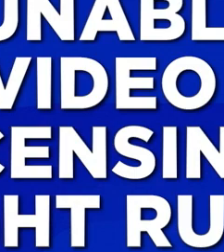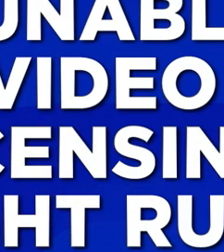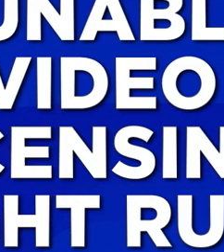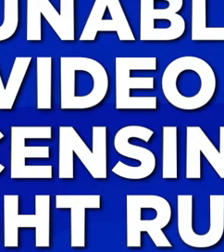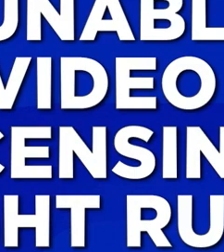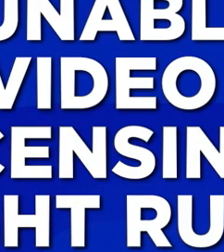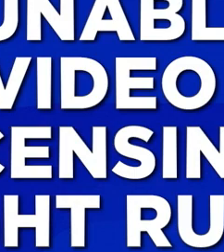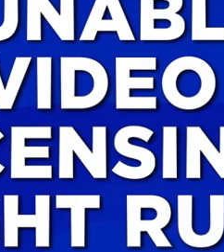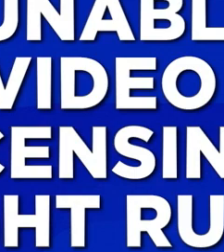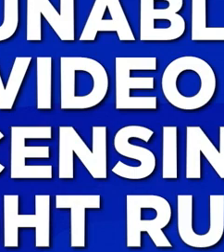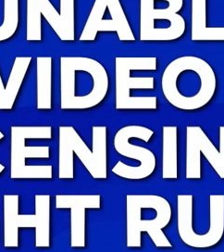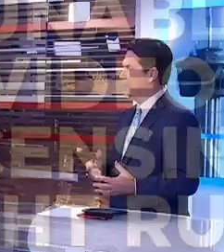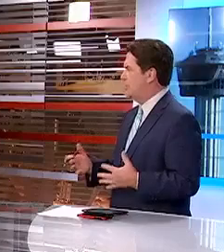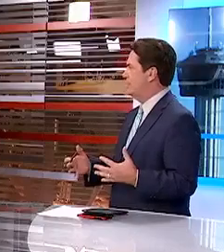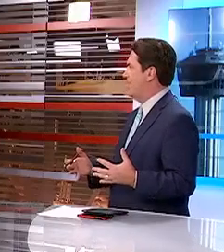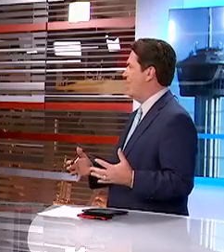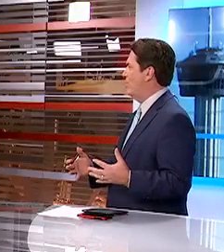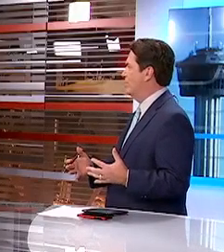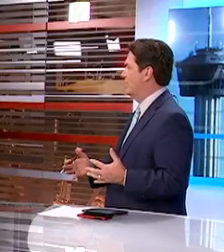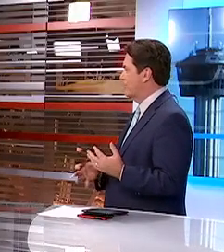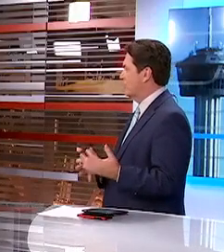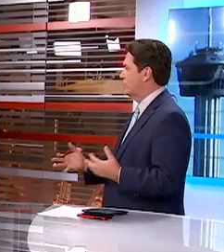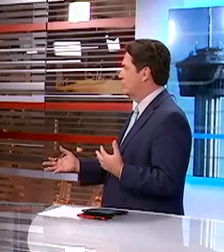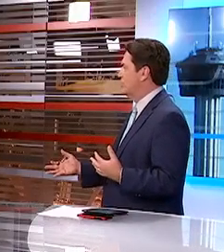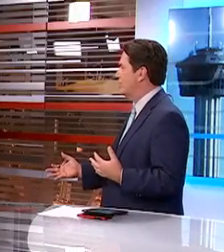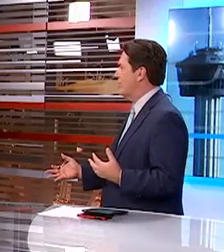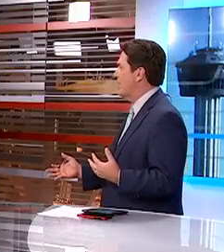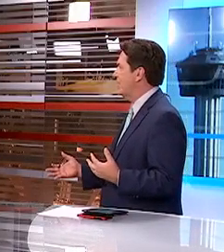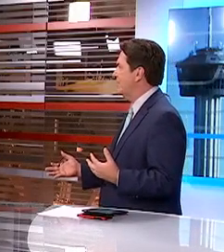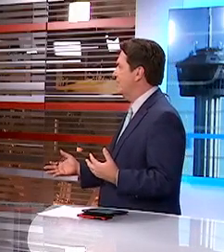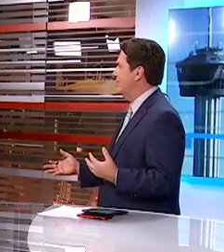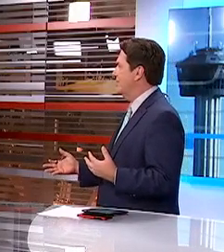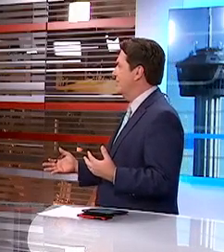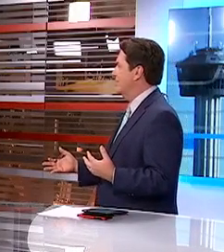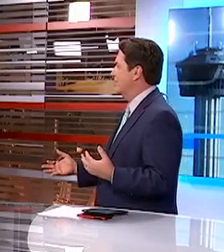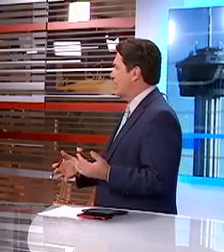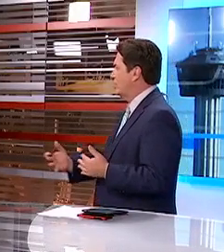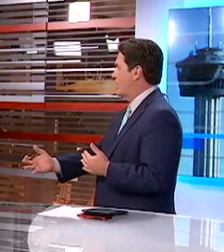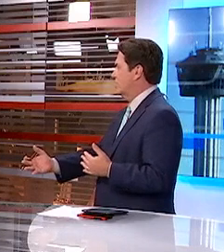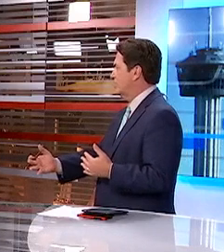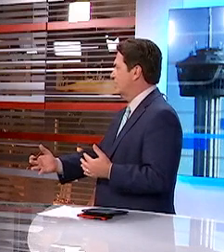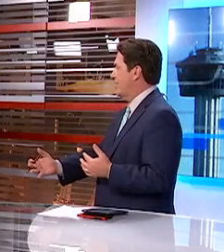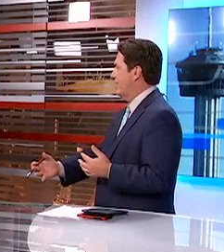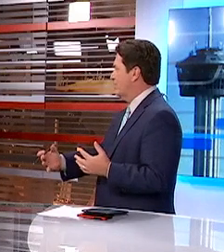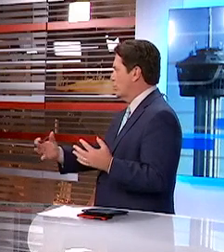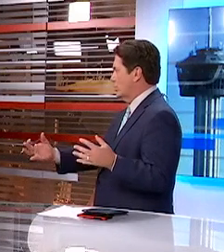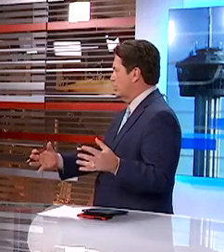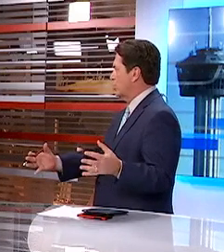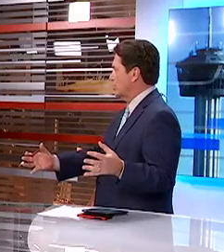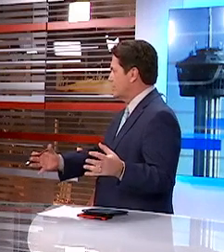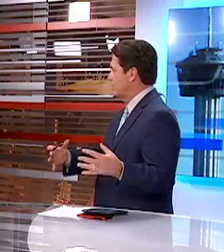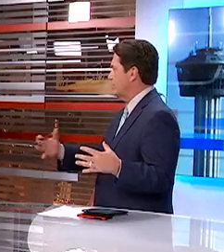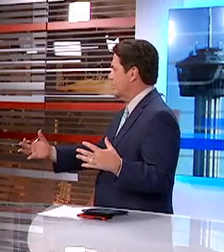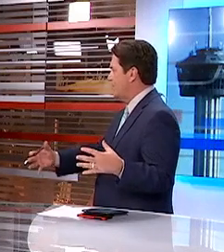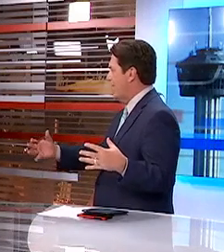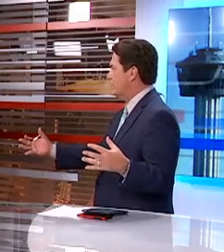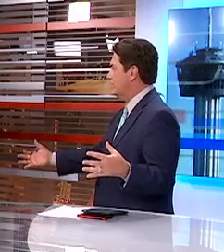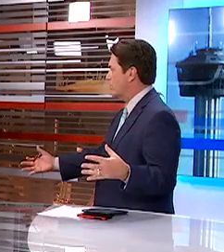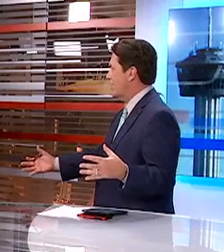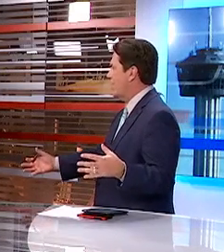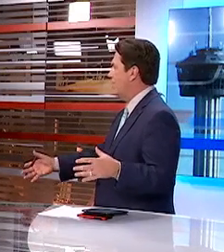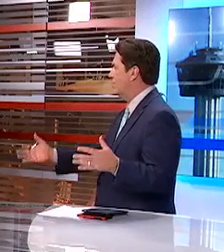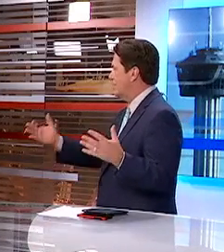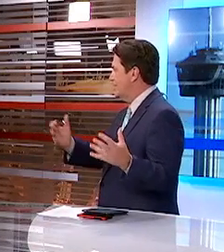Interesting seeing the sporting teams in town, the different decisions they make. Yeah. Flying chanclas decided we'll do social distancing,